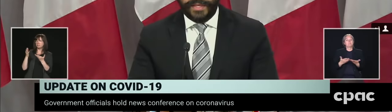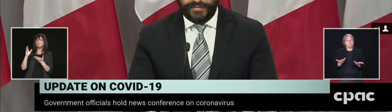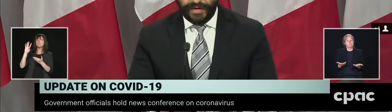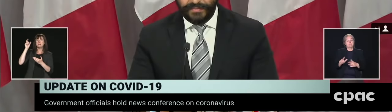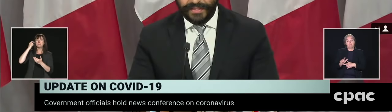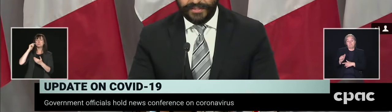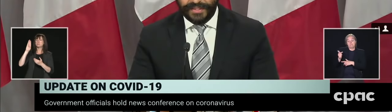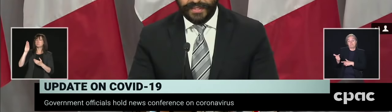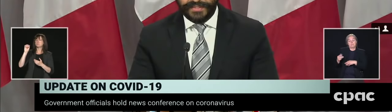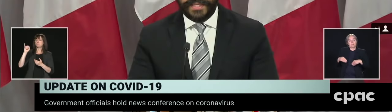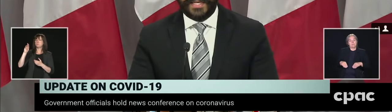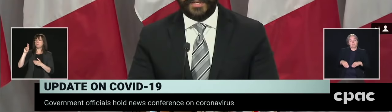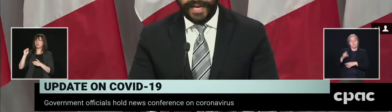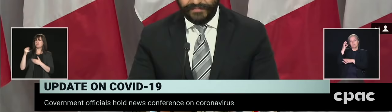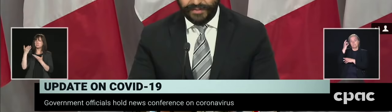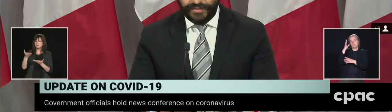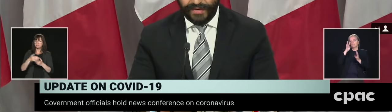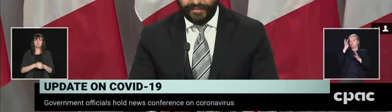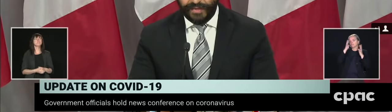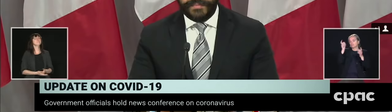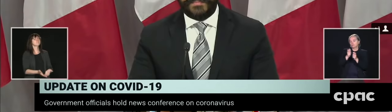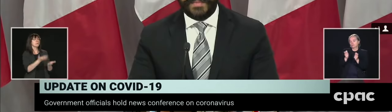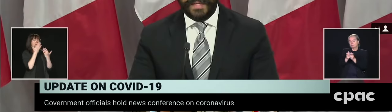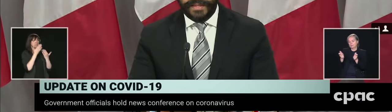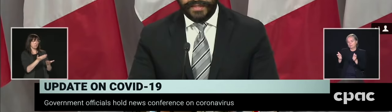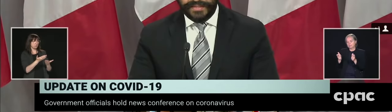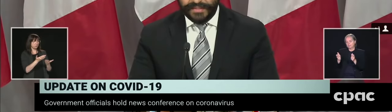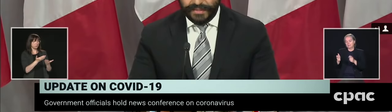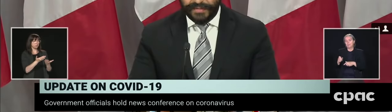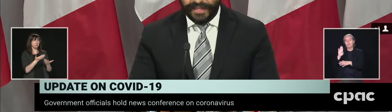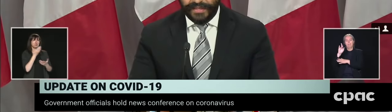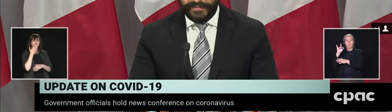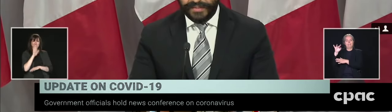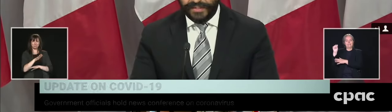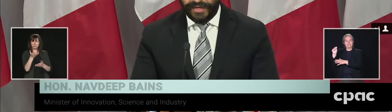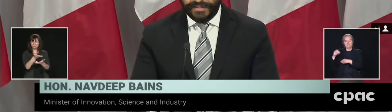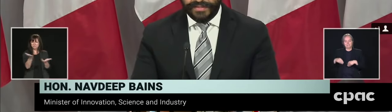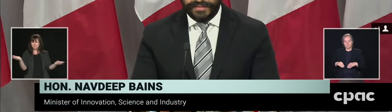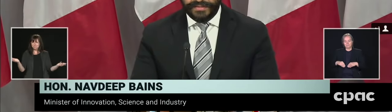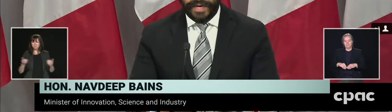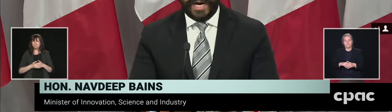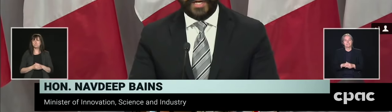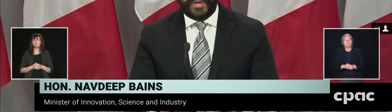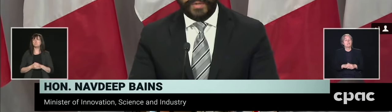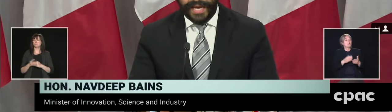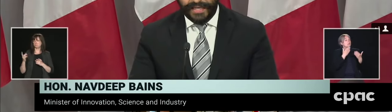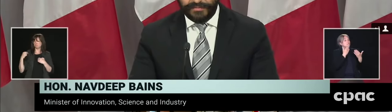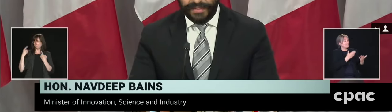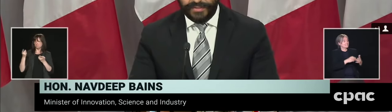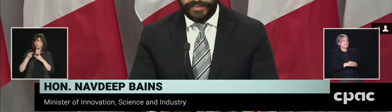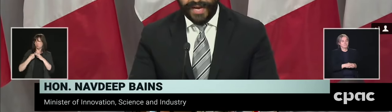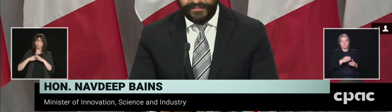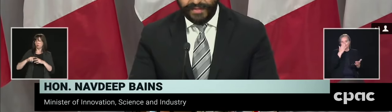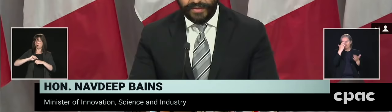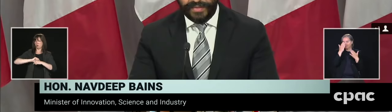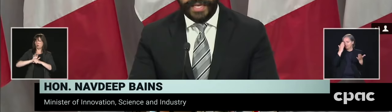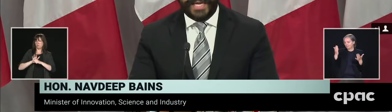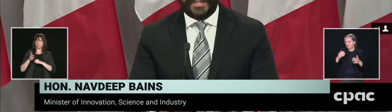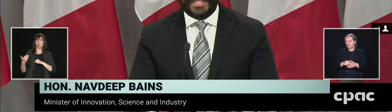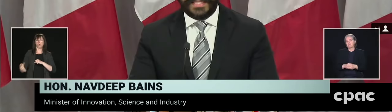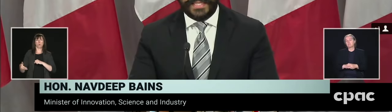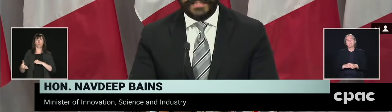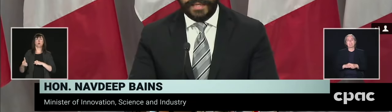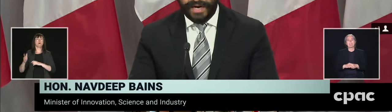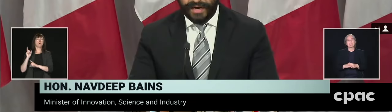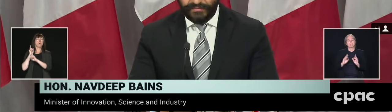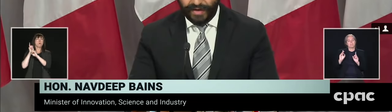Thank you very much, Chrystia, and good afternoon, everyone. Since the beginning of this crisis, our goal has been to do everything we can